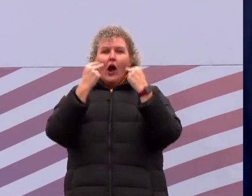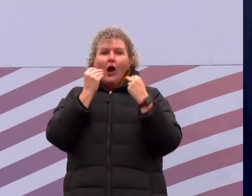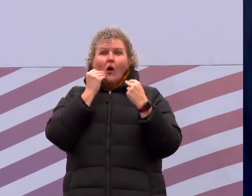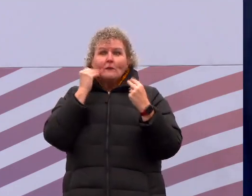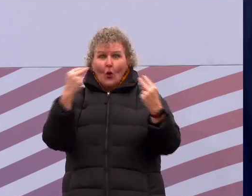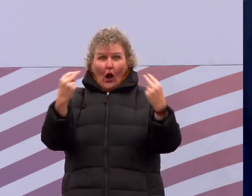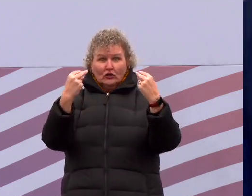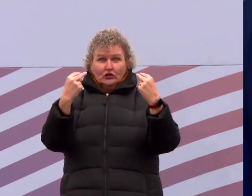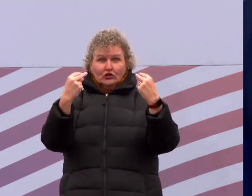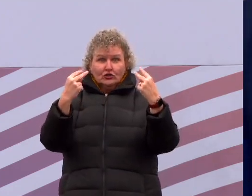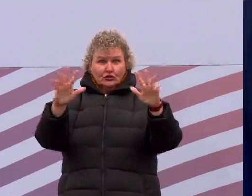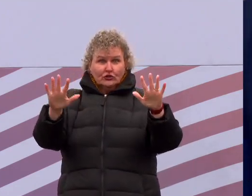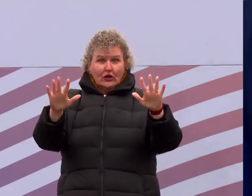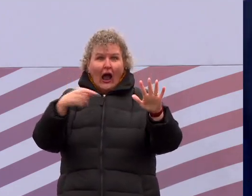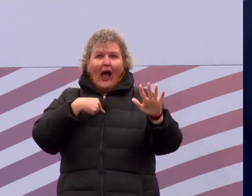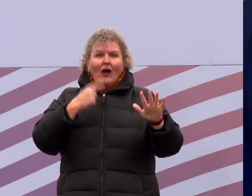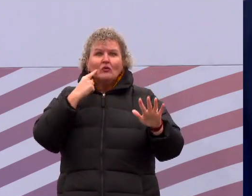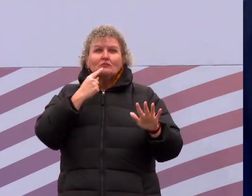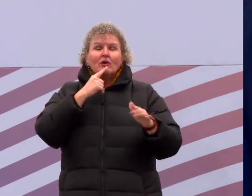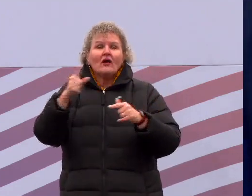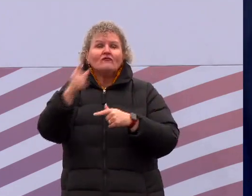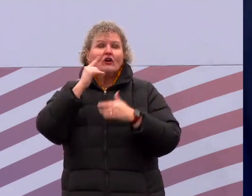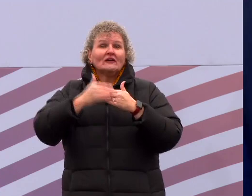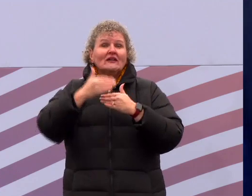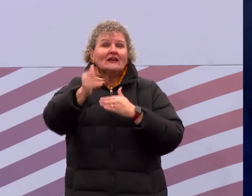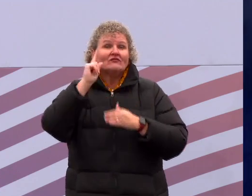you down as your next governor and lieutenant governor.